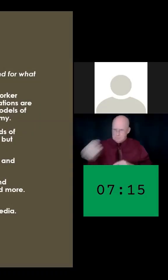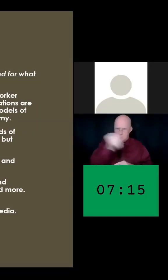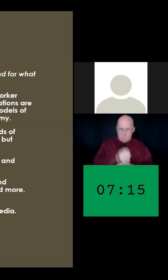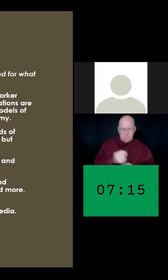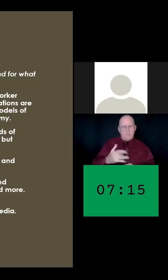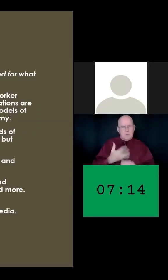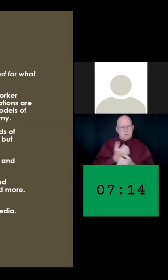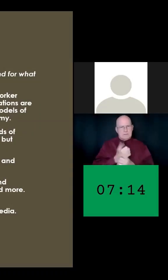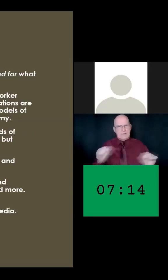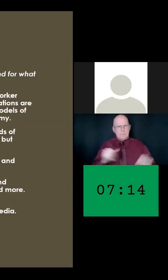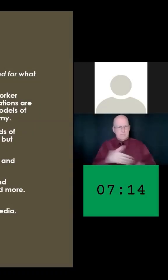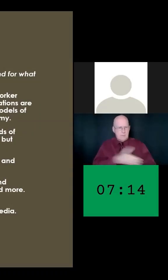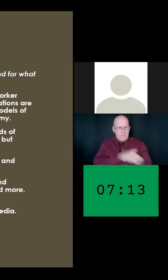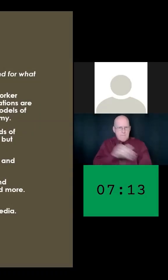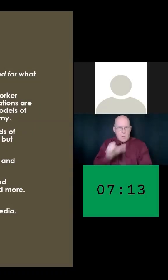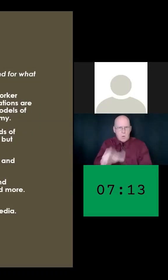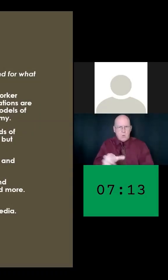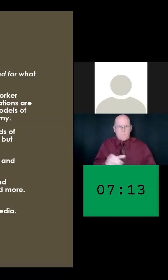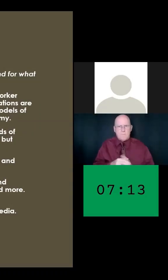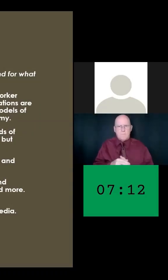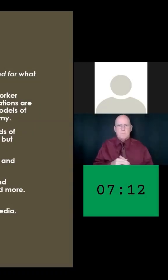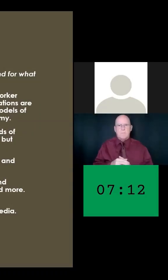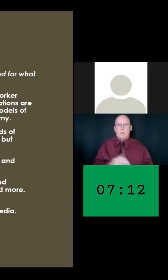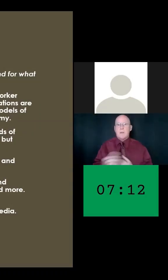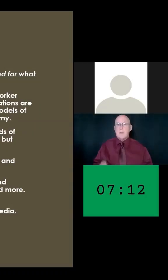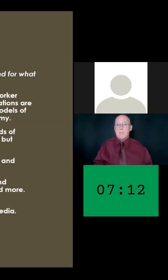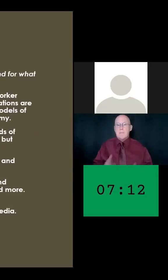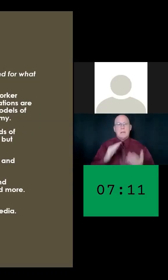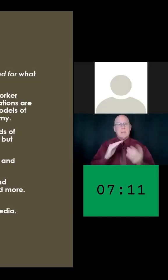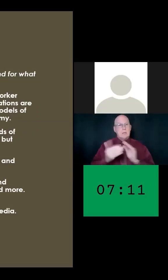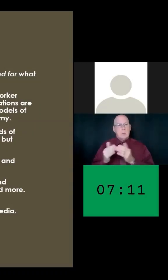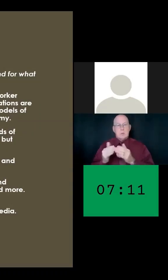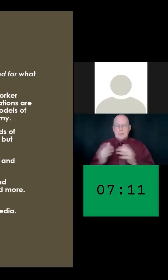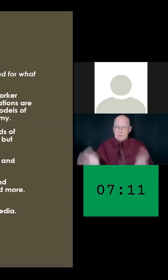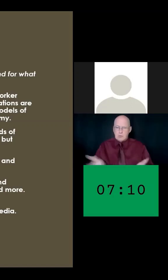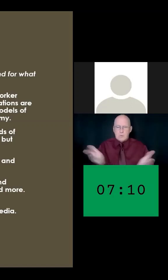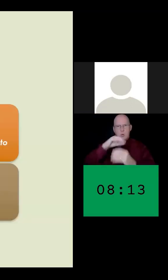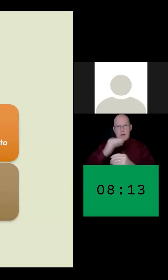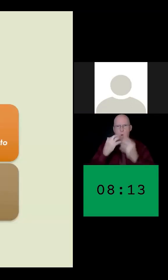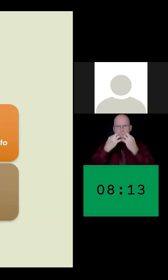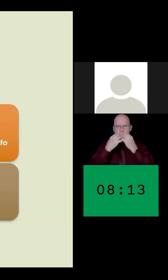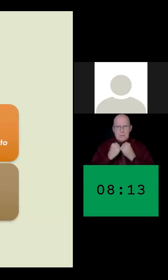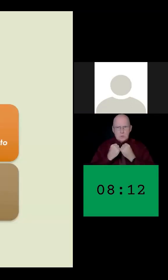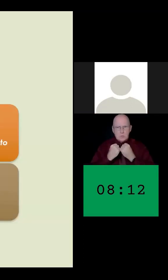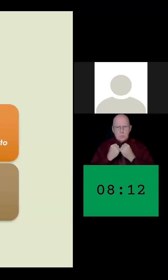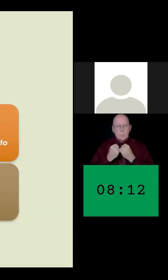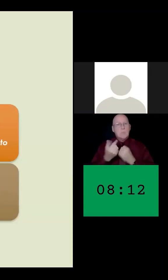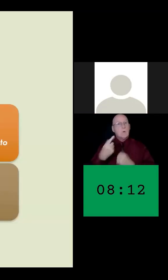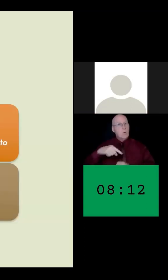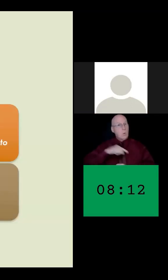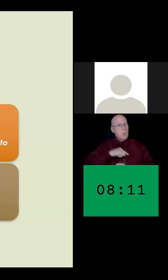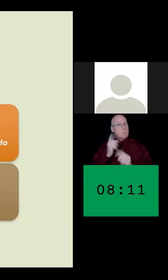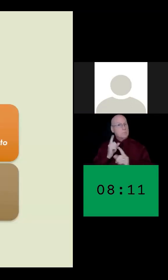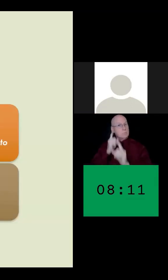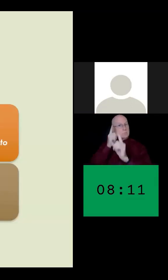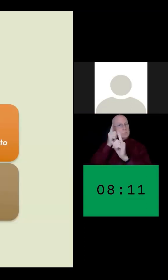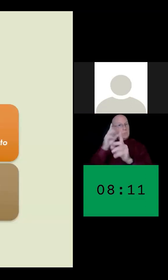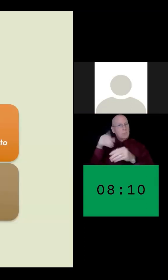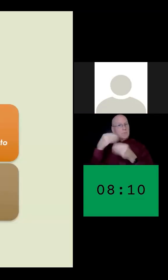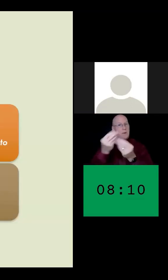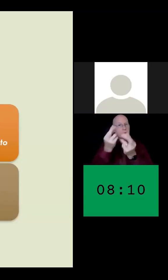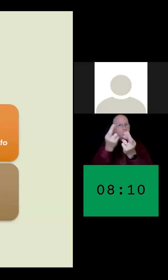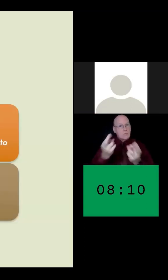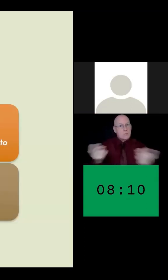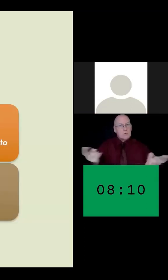There's a real lack of community-driven spaces and solidarity economy initiatives. We aim to provide resources